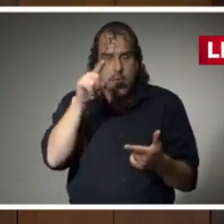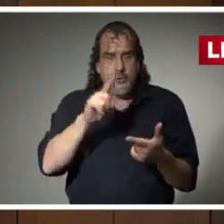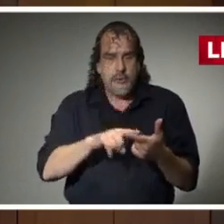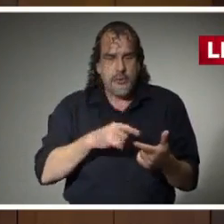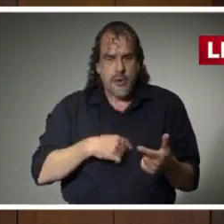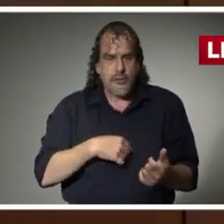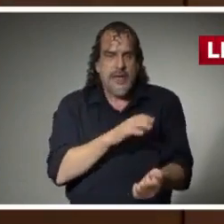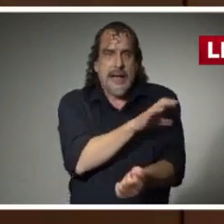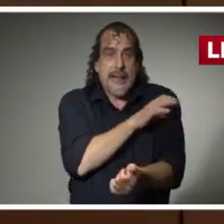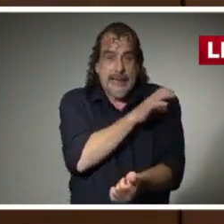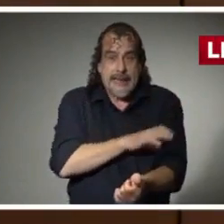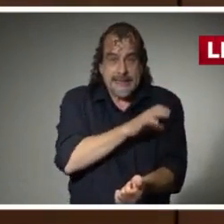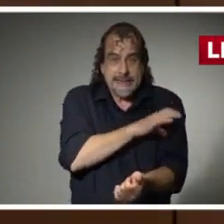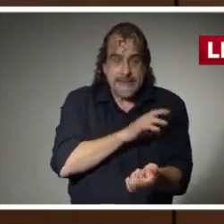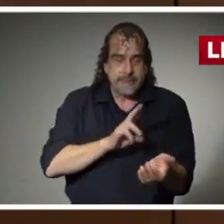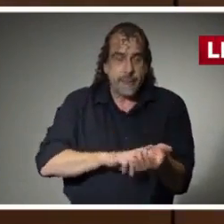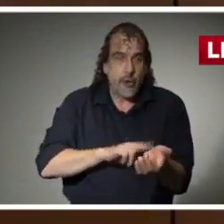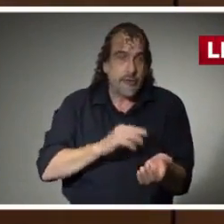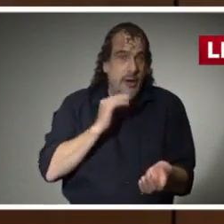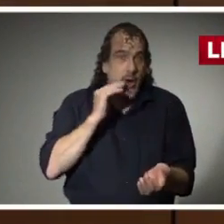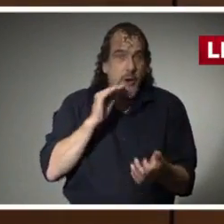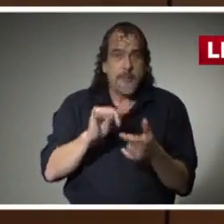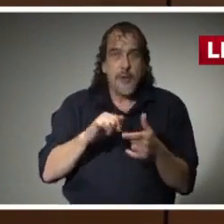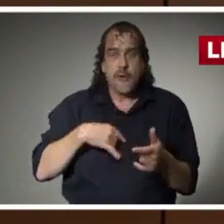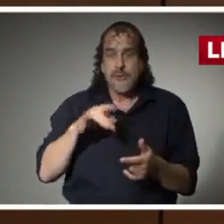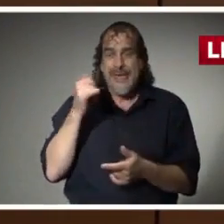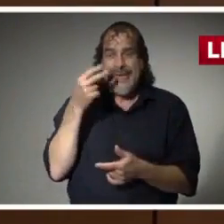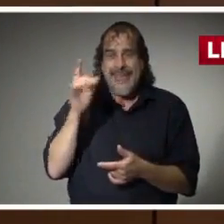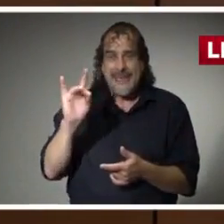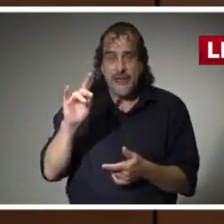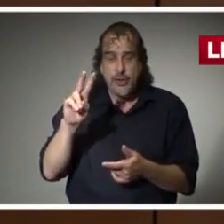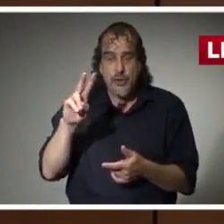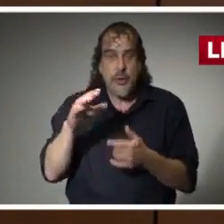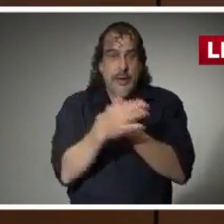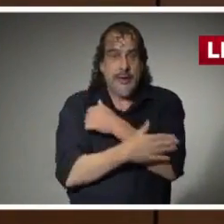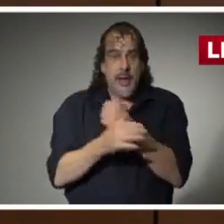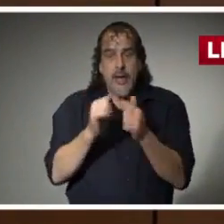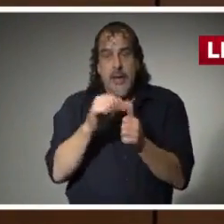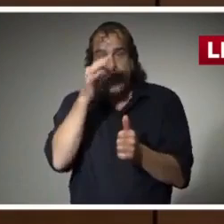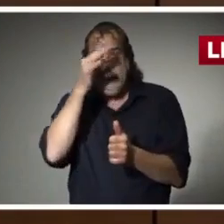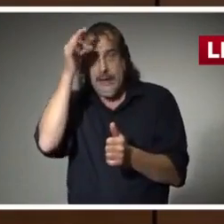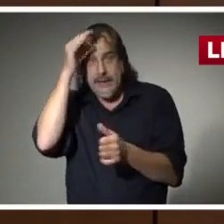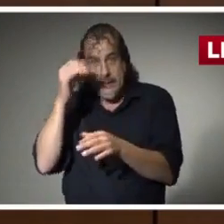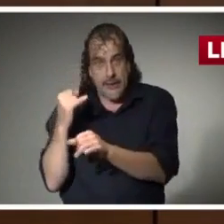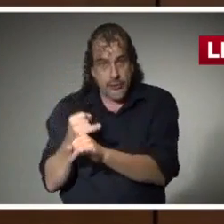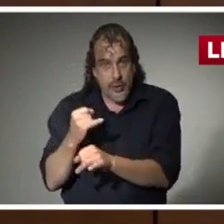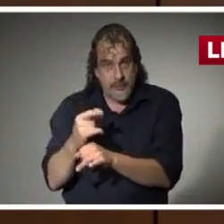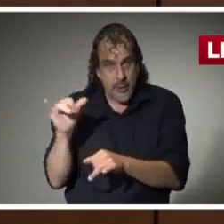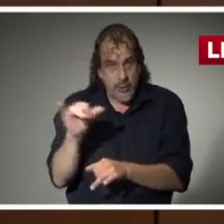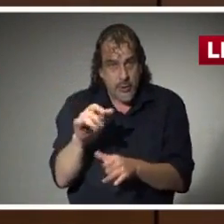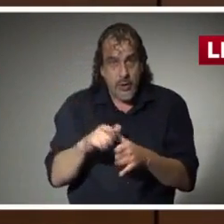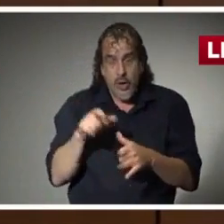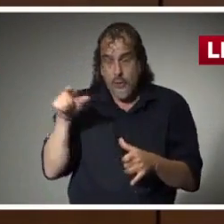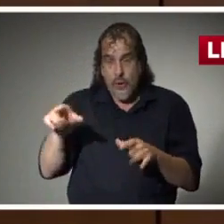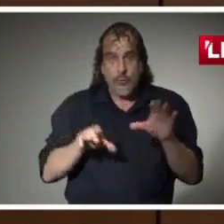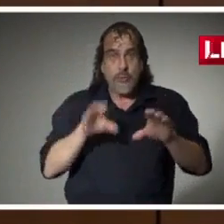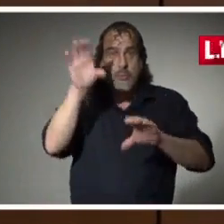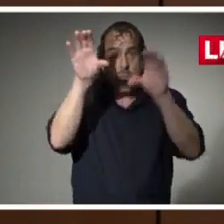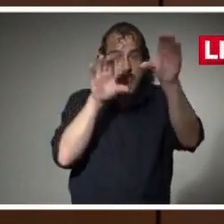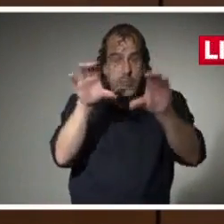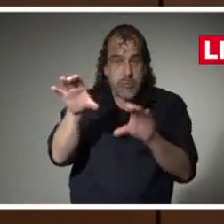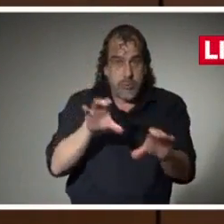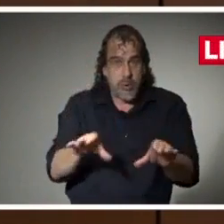our Tier 3 facilities. That's the 82 counties, the Mississippi Band of Choctaw Indians. In addition to the Tier 3 shipments, we did have two